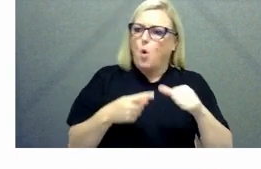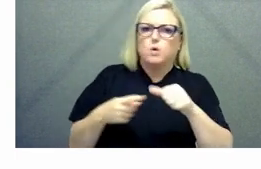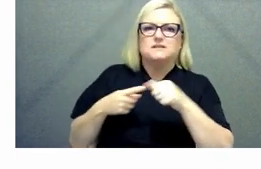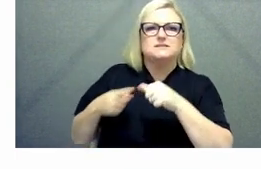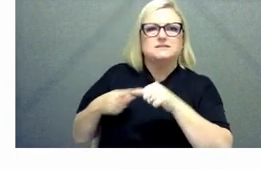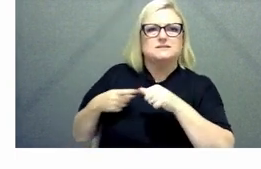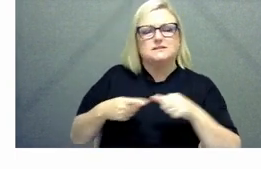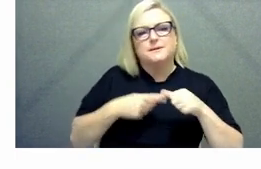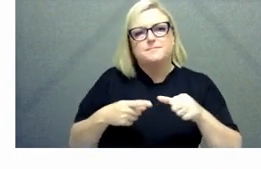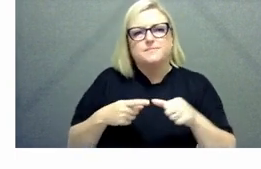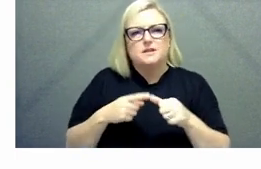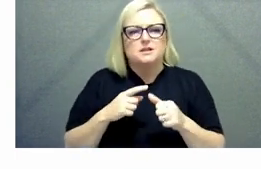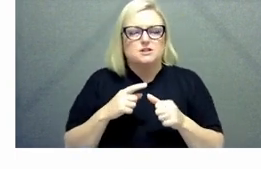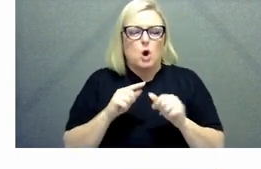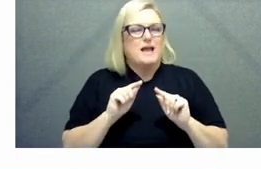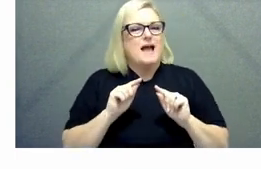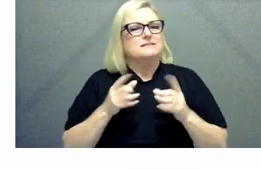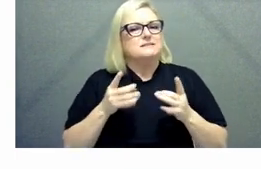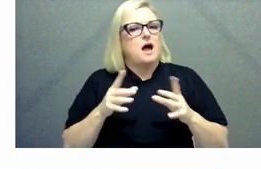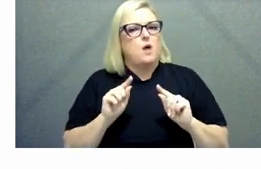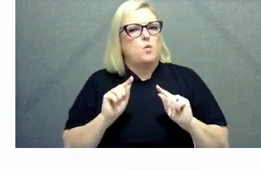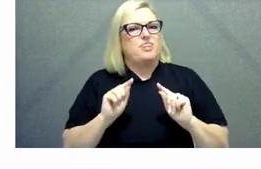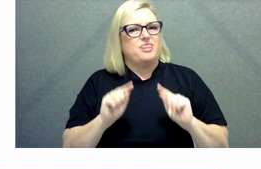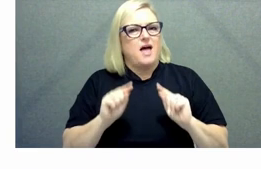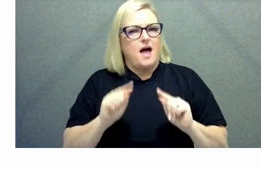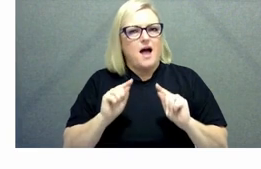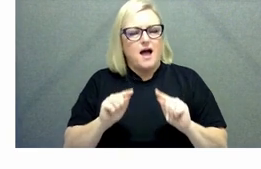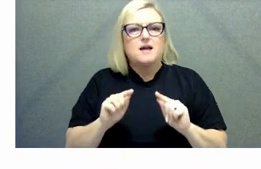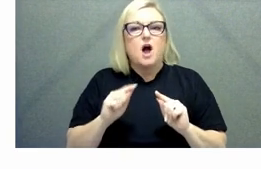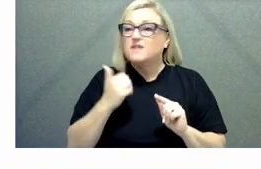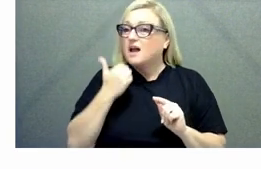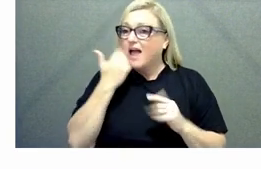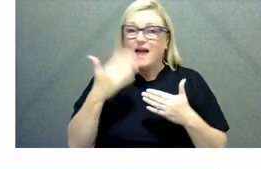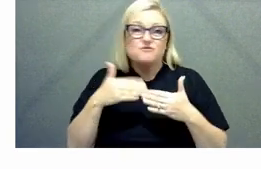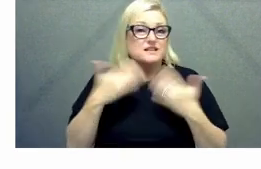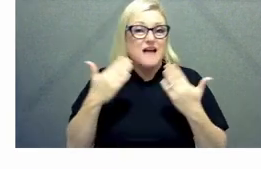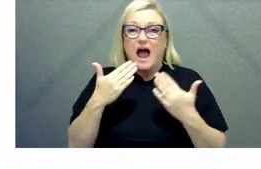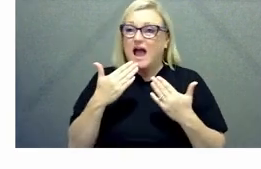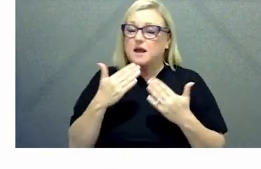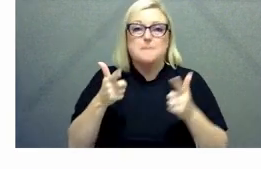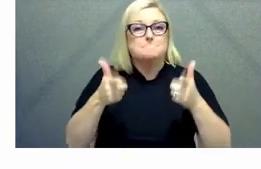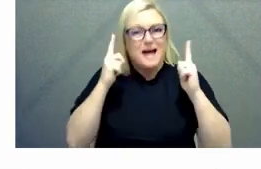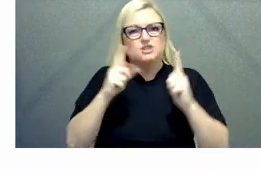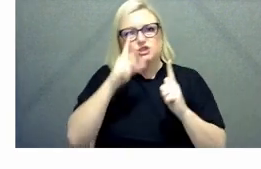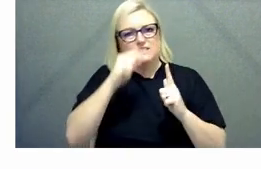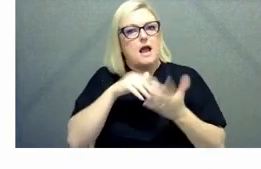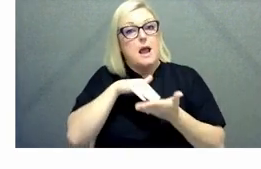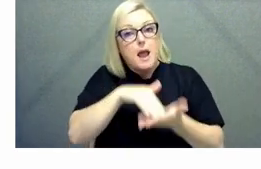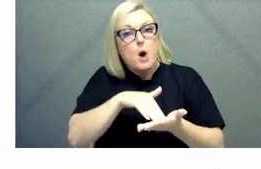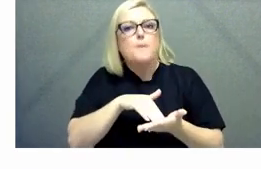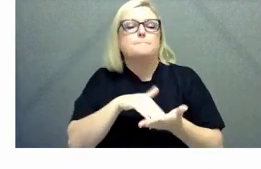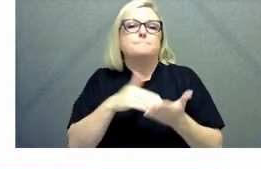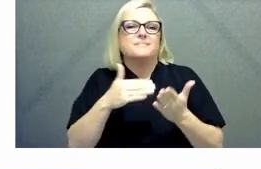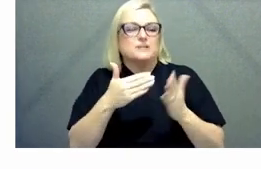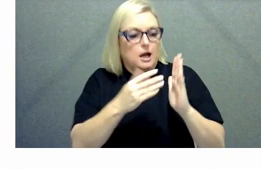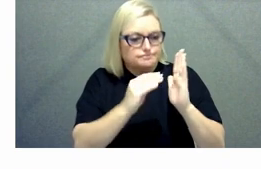default but you know it's start there you know um there's some everyday practice things that i think managers can do and people can do um that would